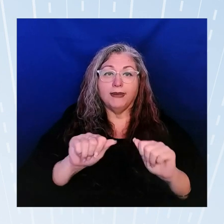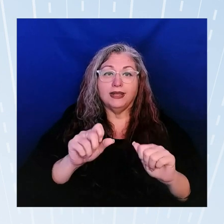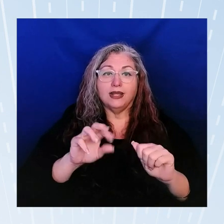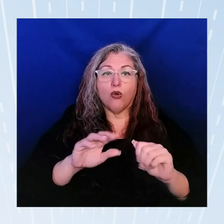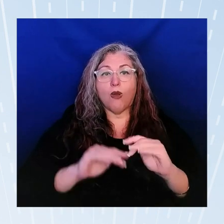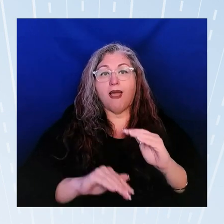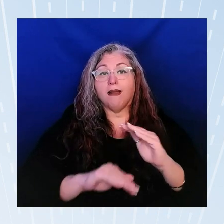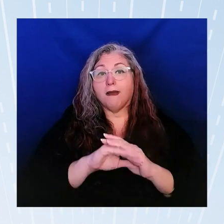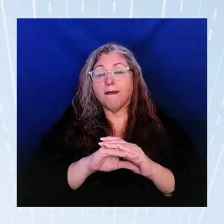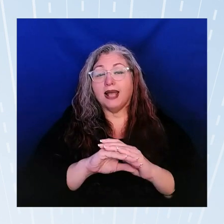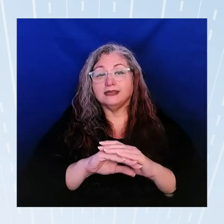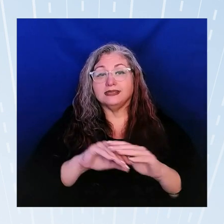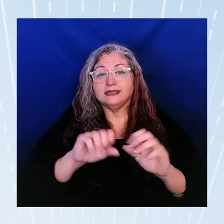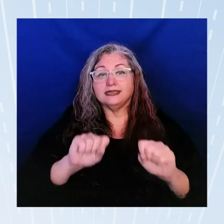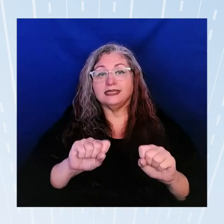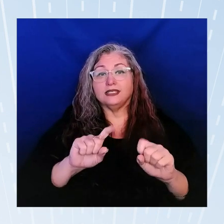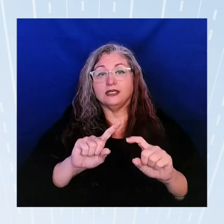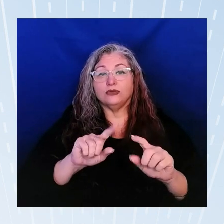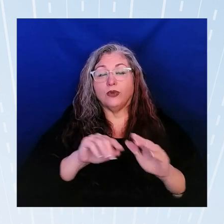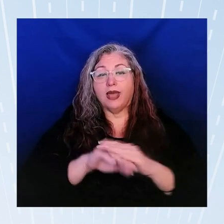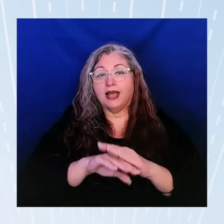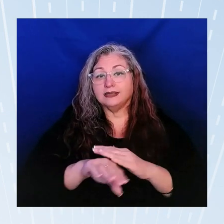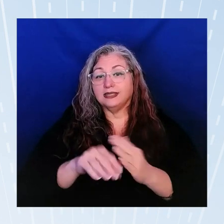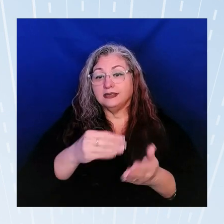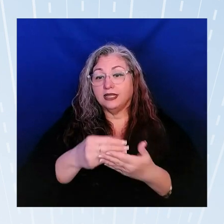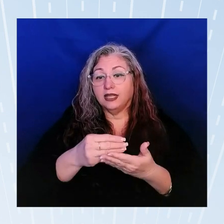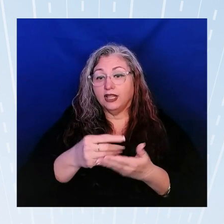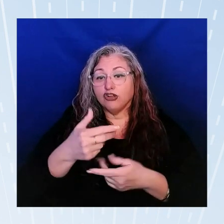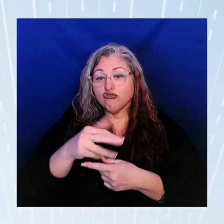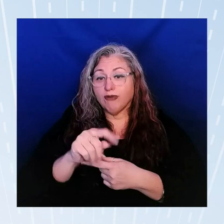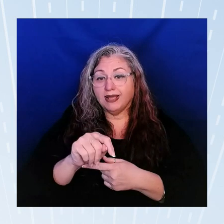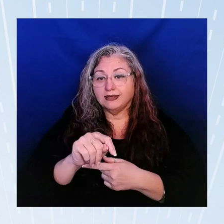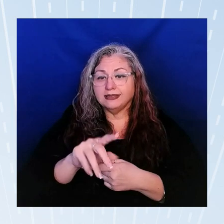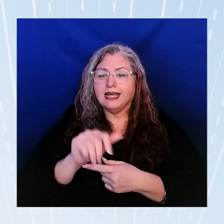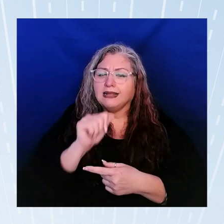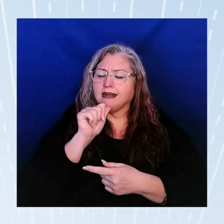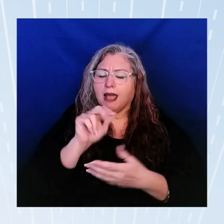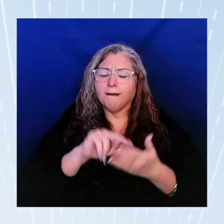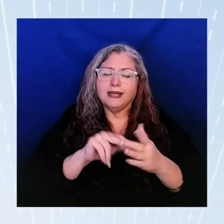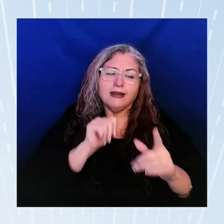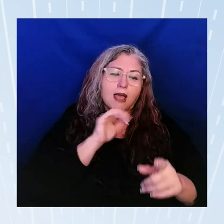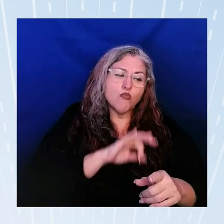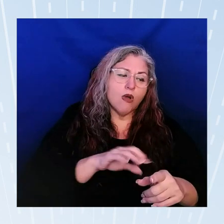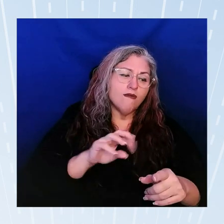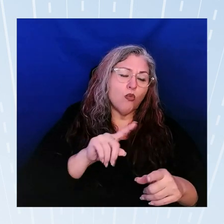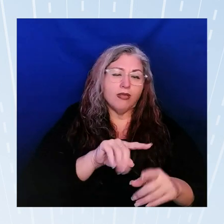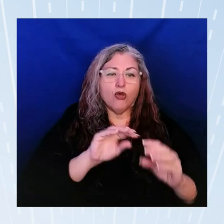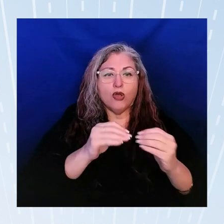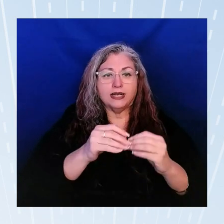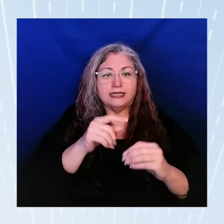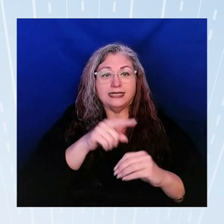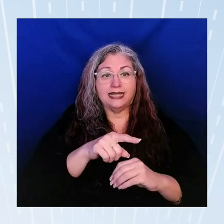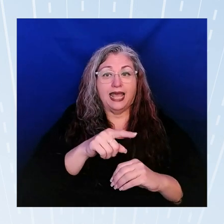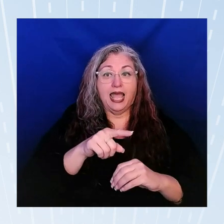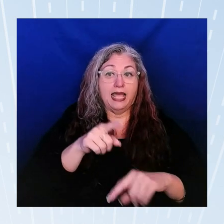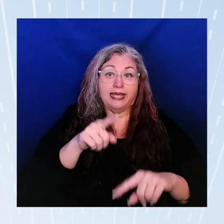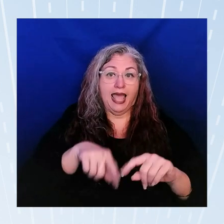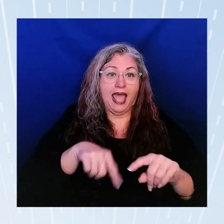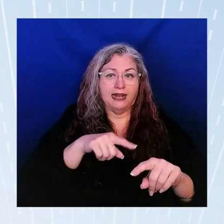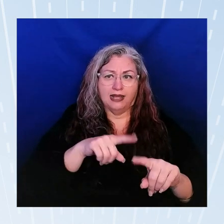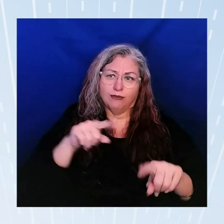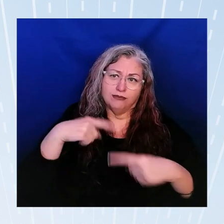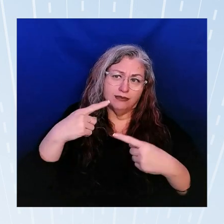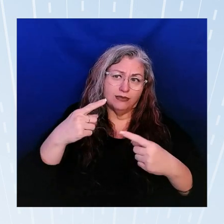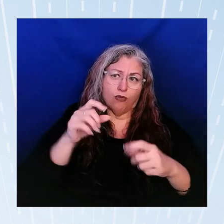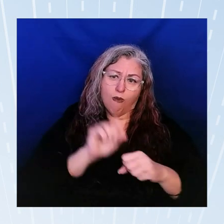to access these grants and it's not because of the nonprofits or the organizations aren't able to they've been doing this work